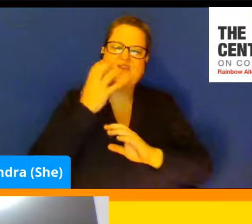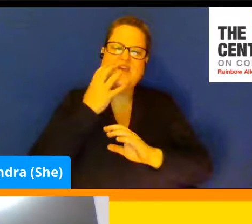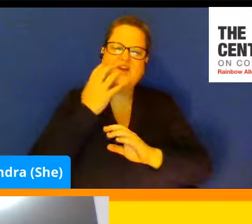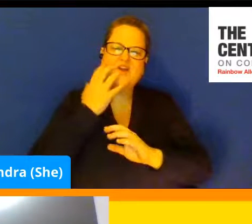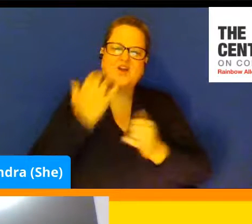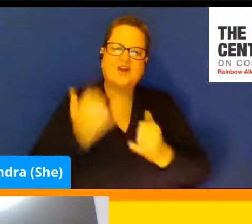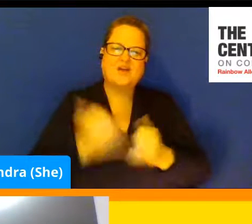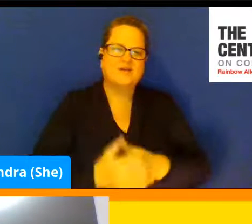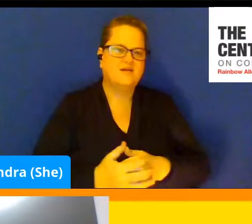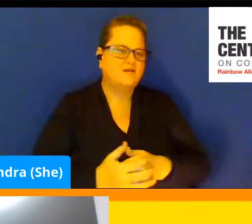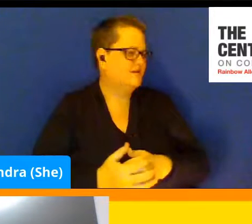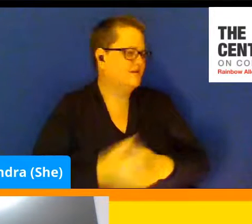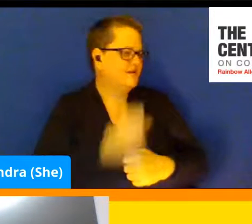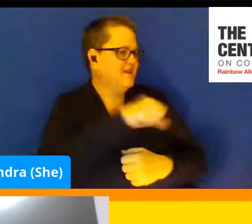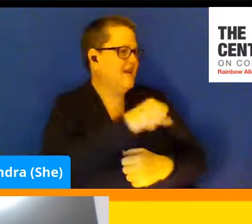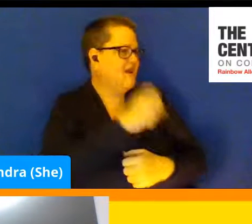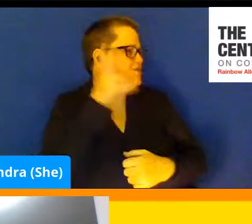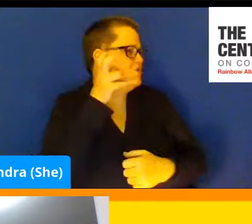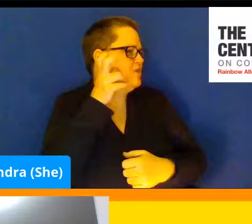Yeah. I don't hear it as much anymore.